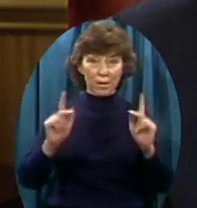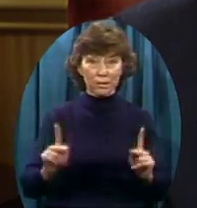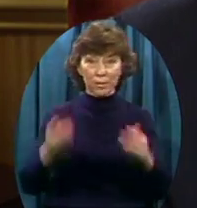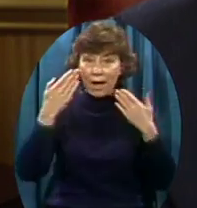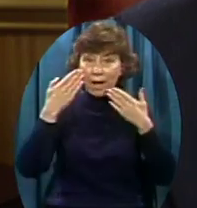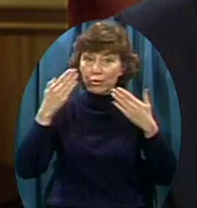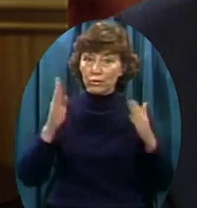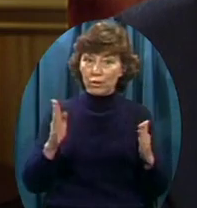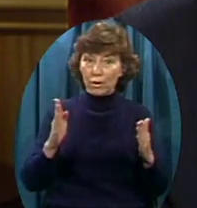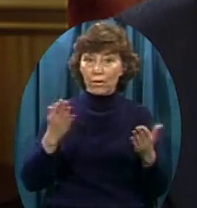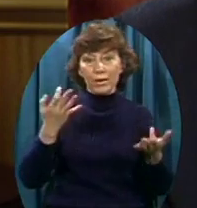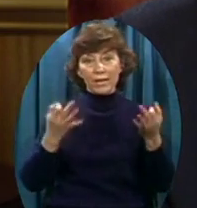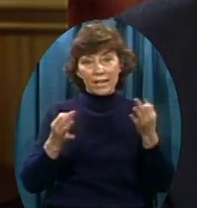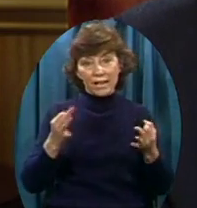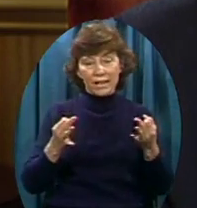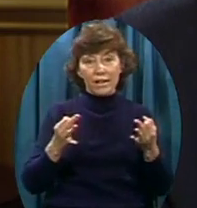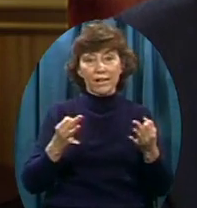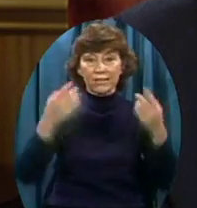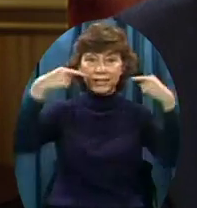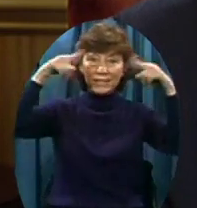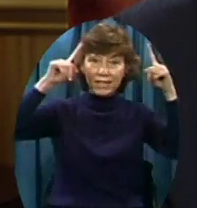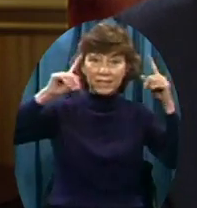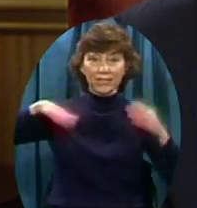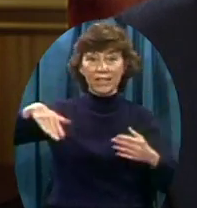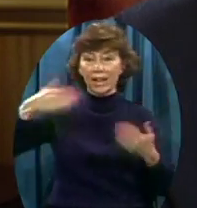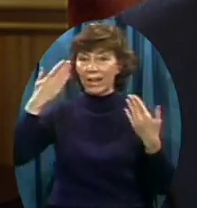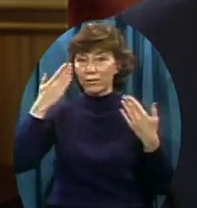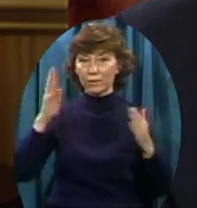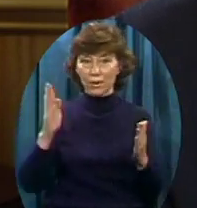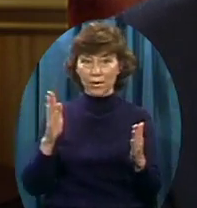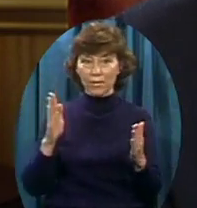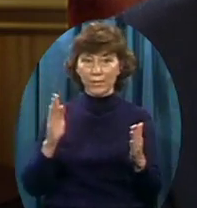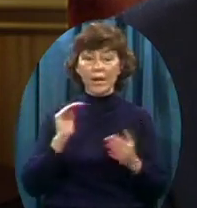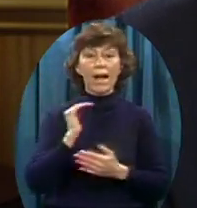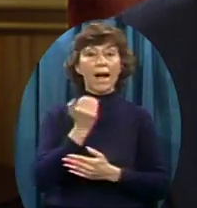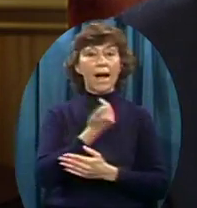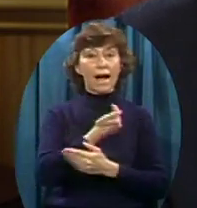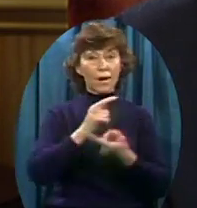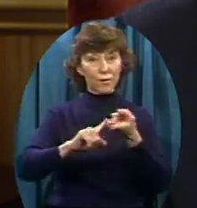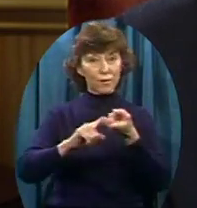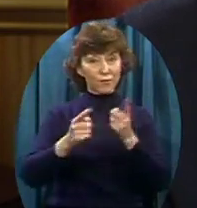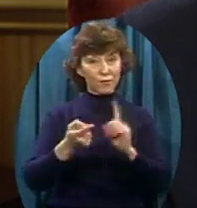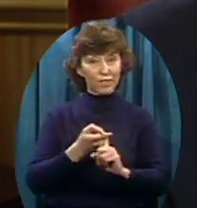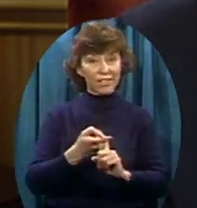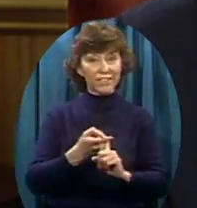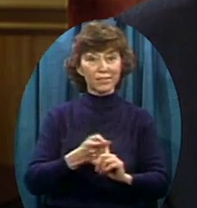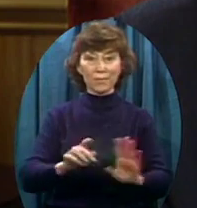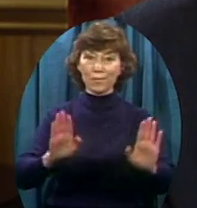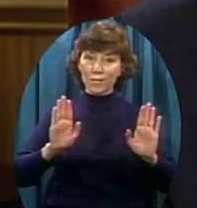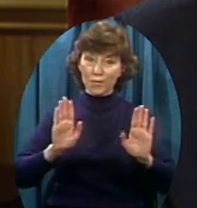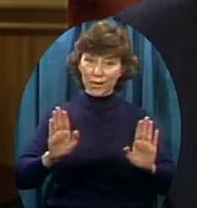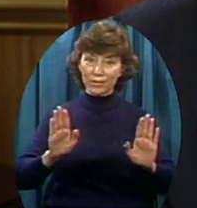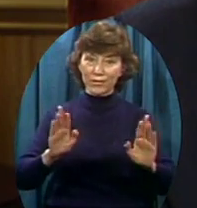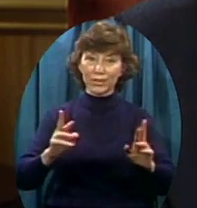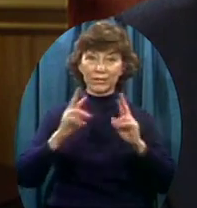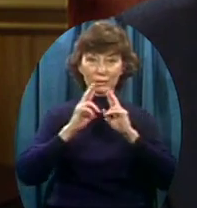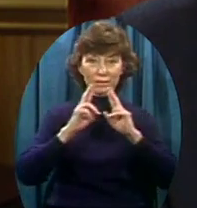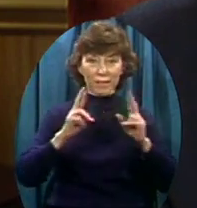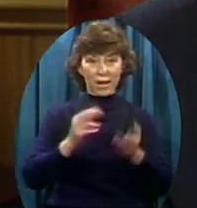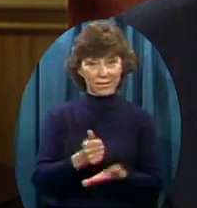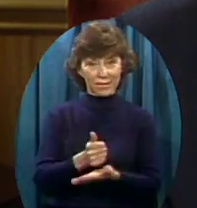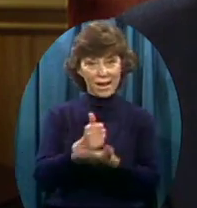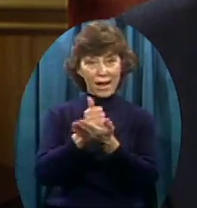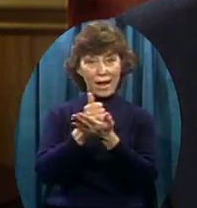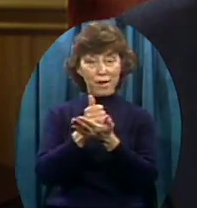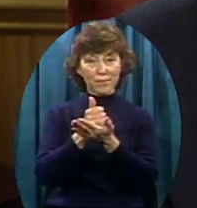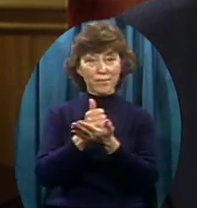We've just come through a tremendous crisis. Our friends have responded and are still responding, and I'm thankful and I'm